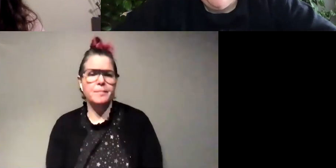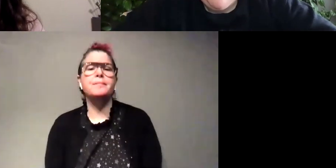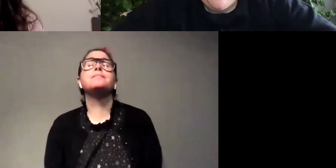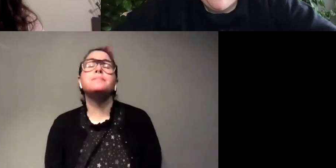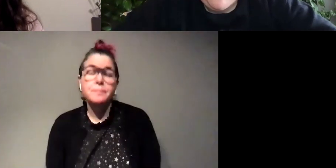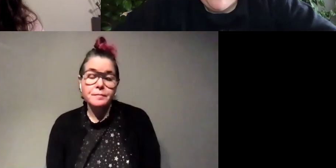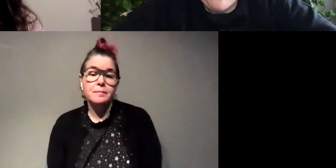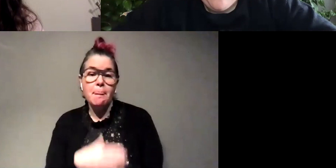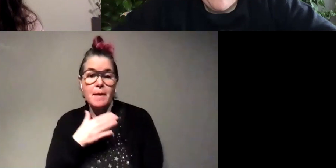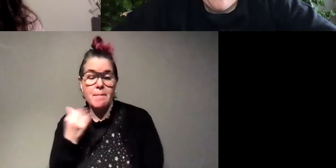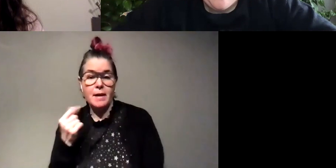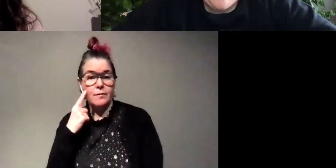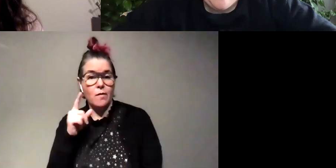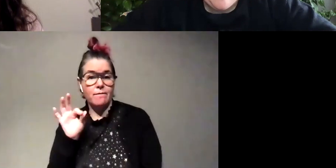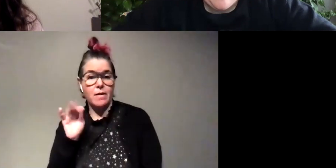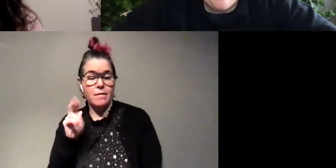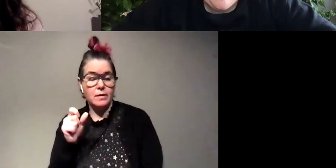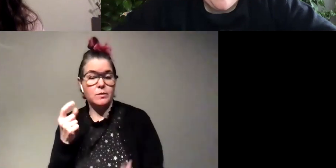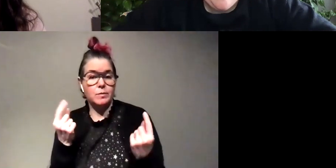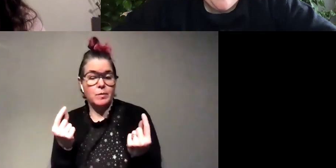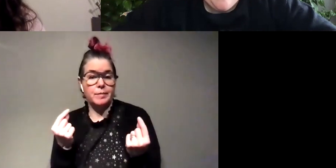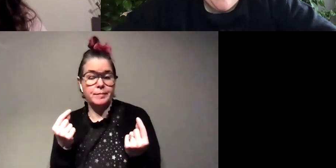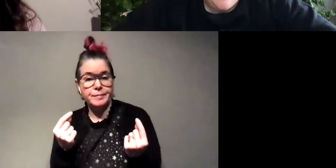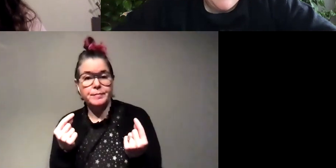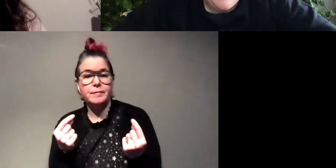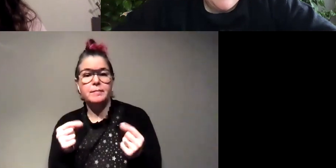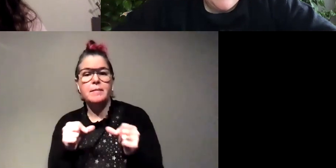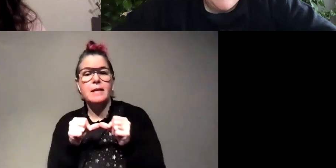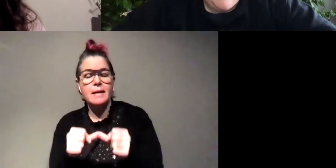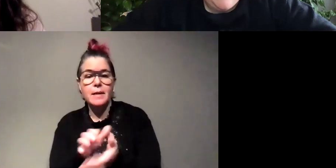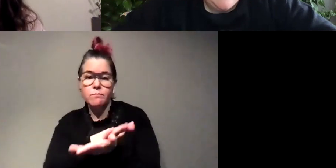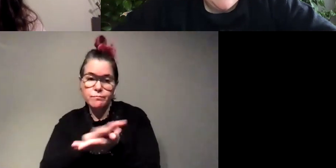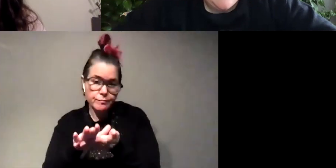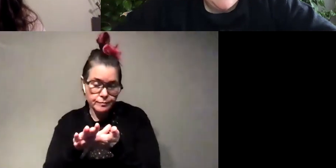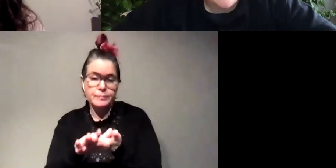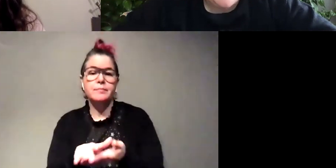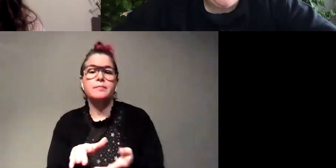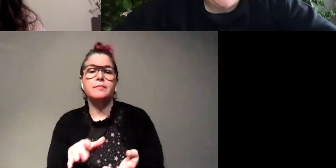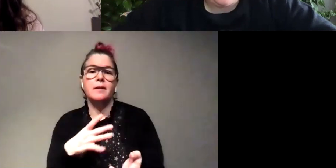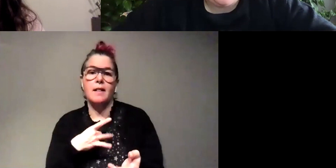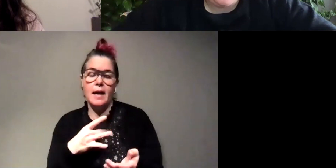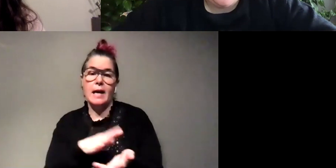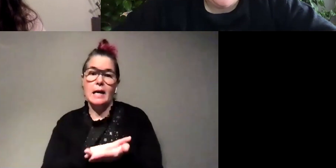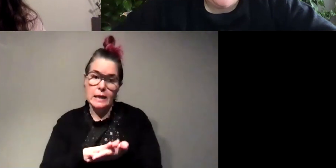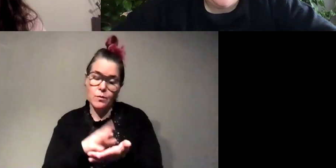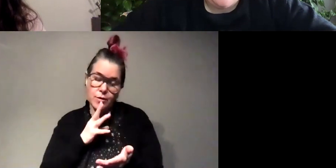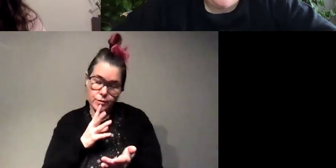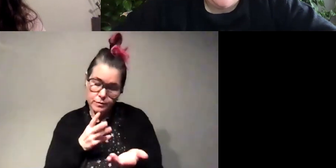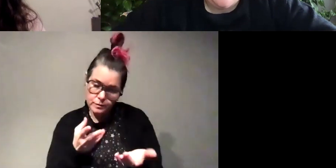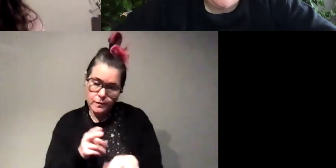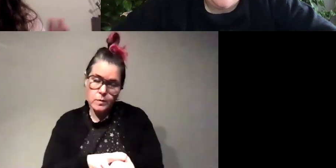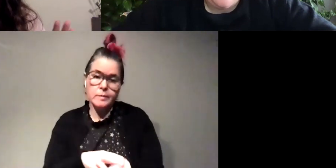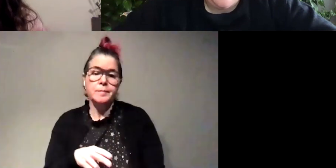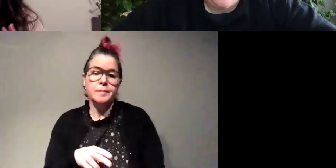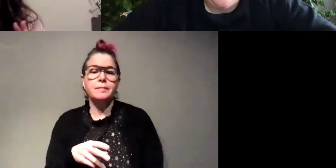best thing for fireflies is kind of to just keep it clean for one so they like the clean water but then um